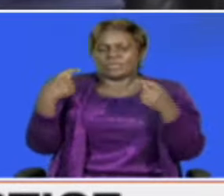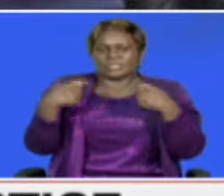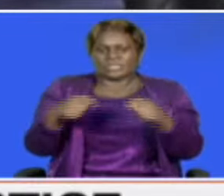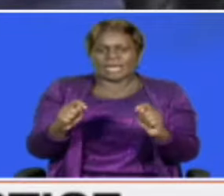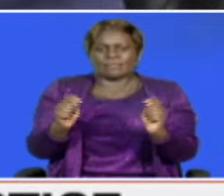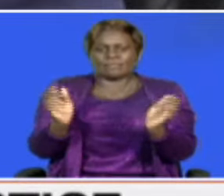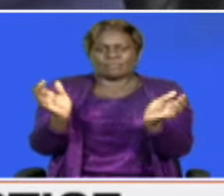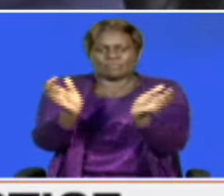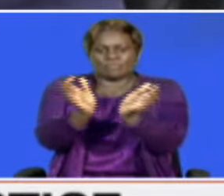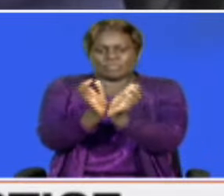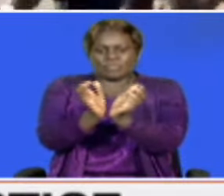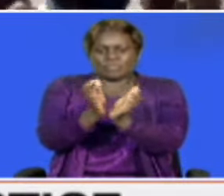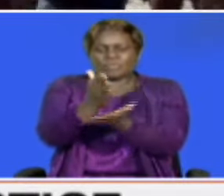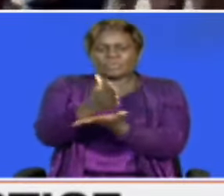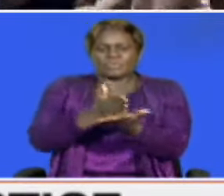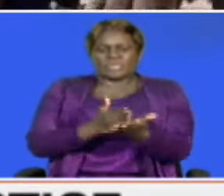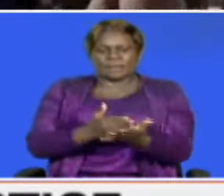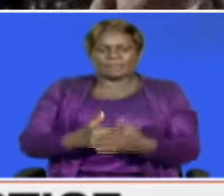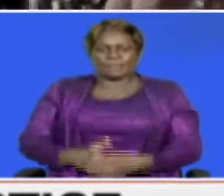to arrest some of them.